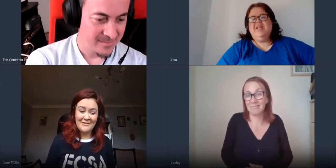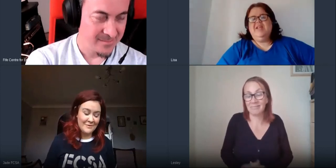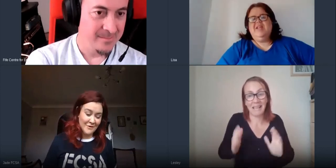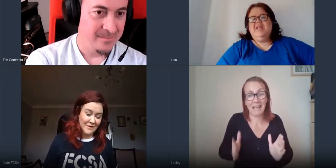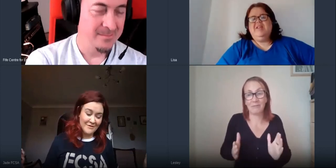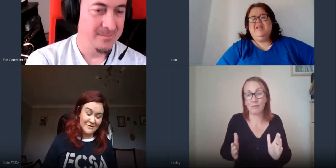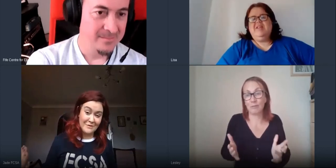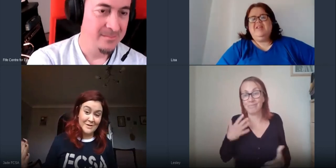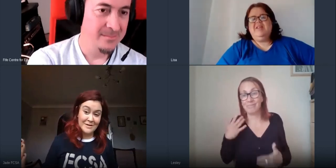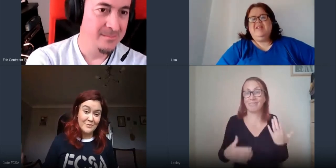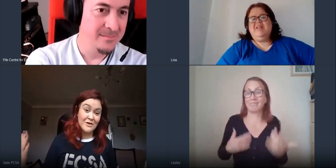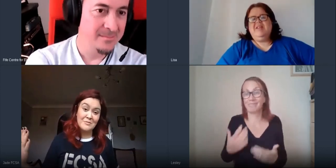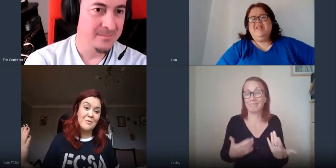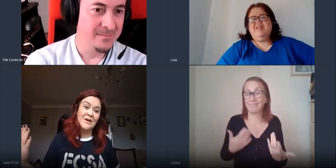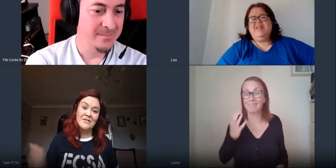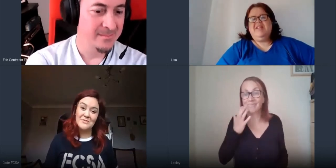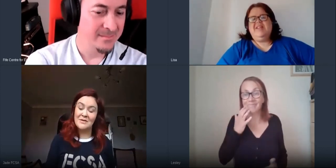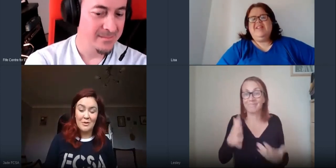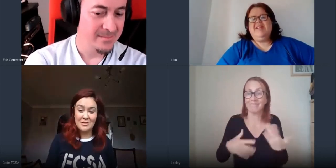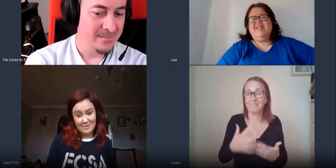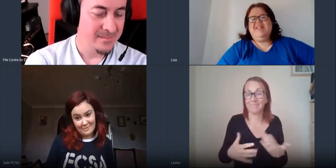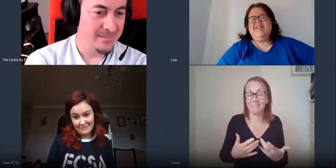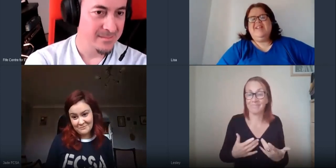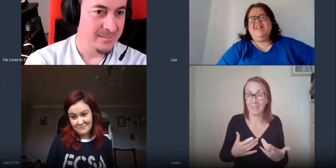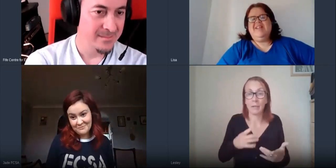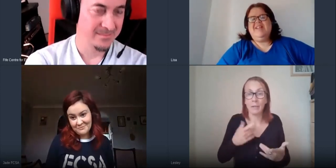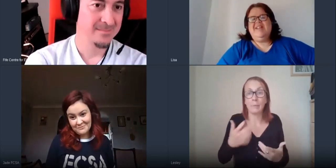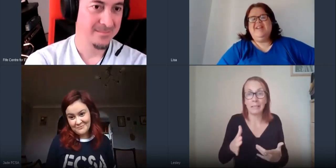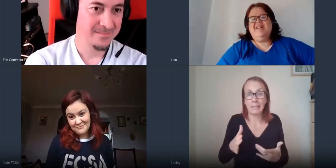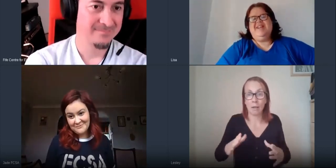now we've got everything we've prepared as we can possibly be